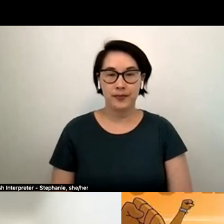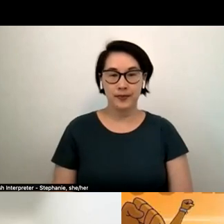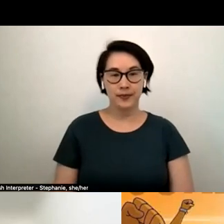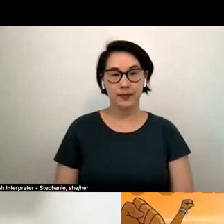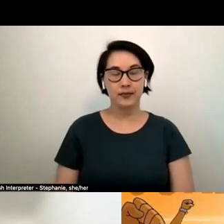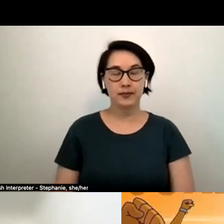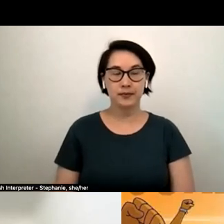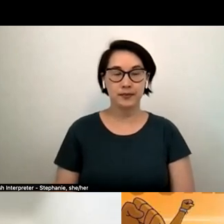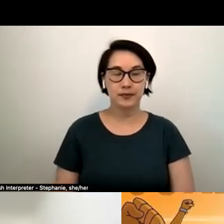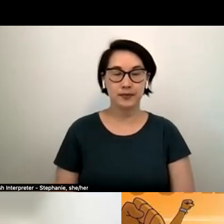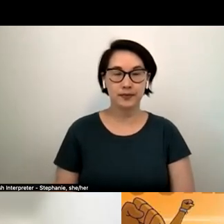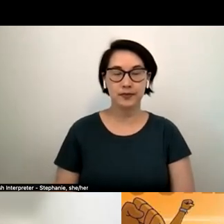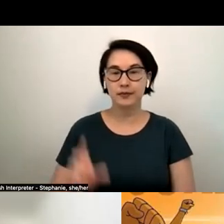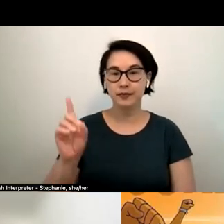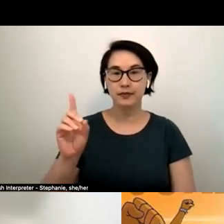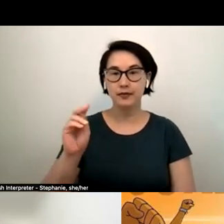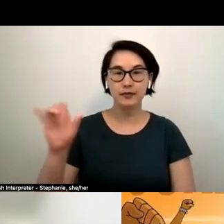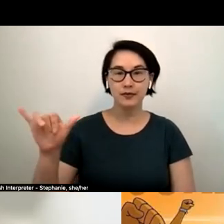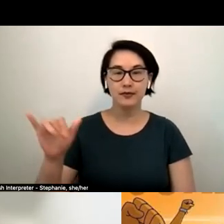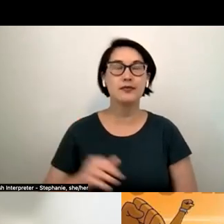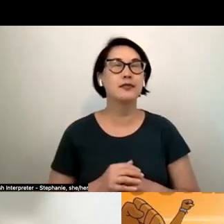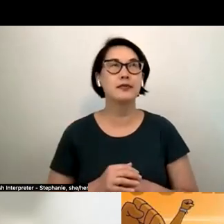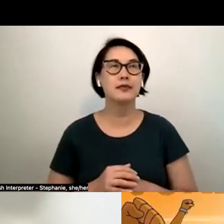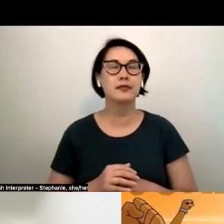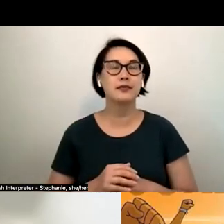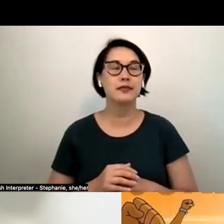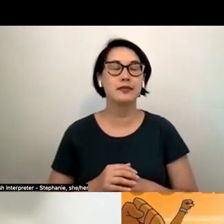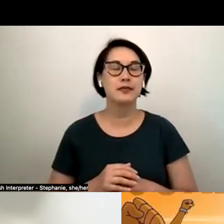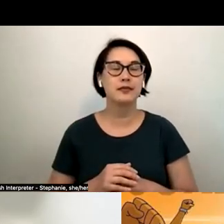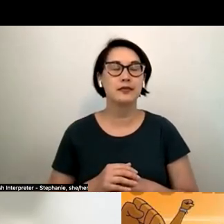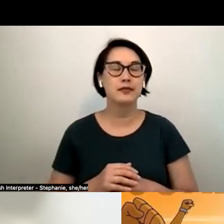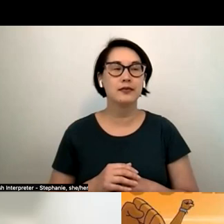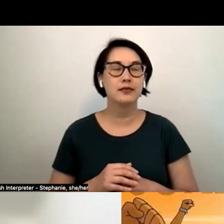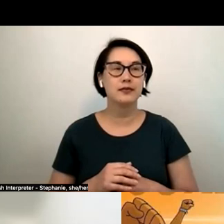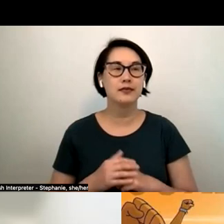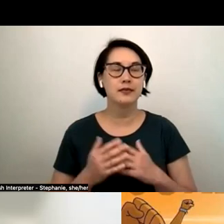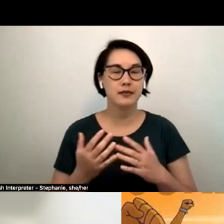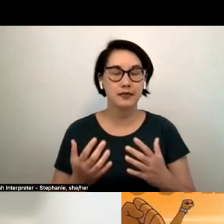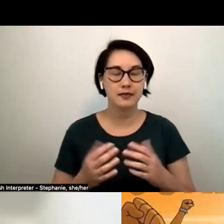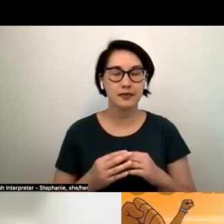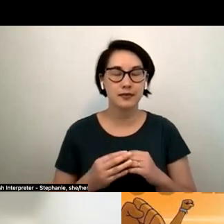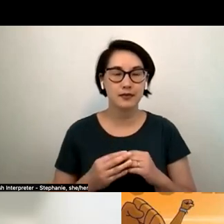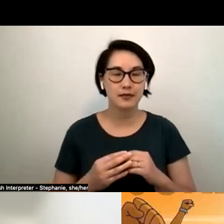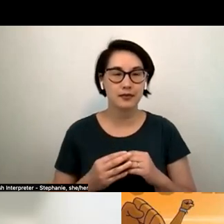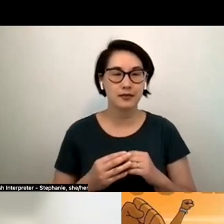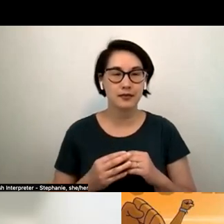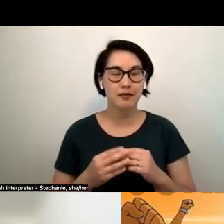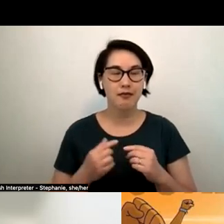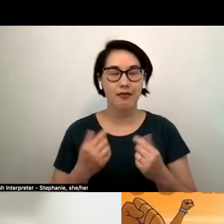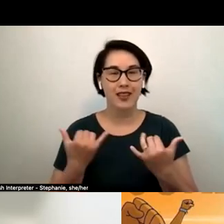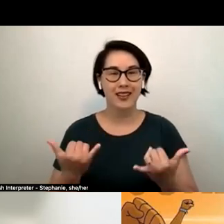uh you know the what what comes to mind is um uh like